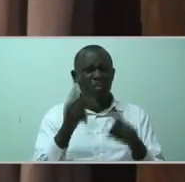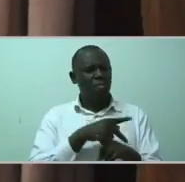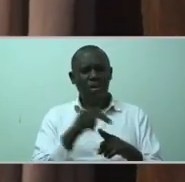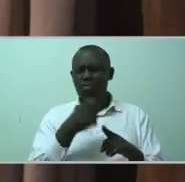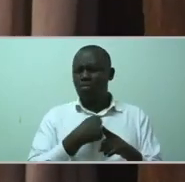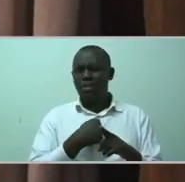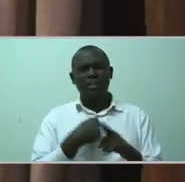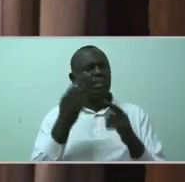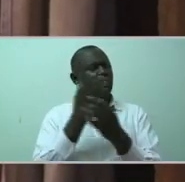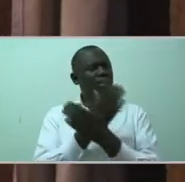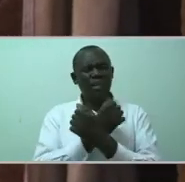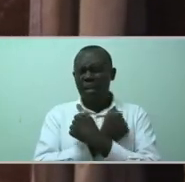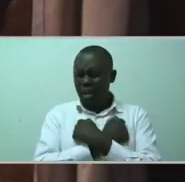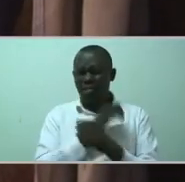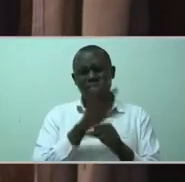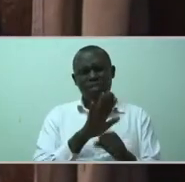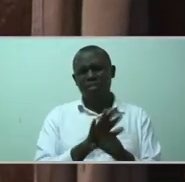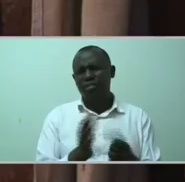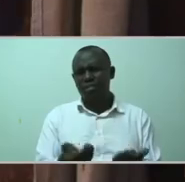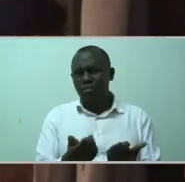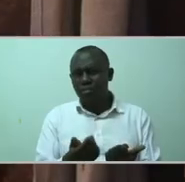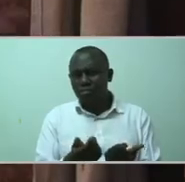Poetry is like a close friend to me.